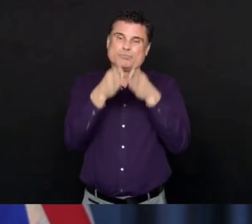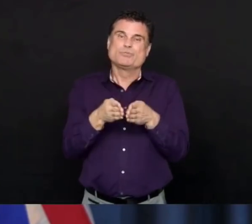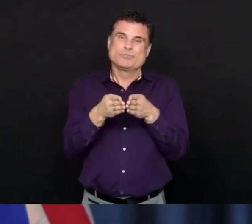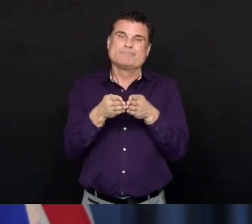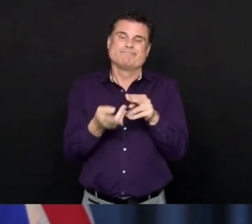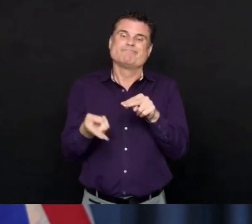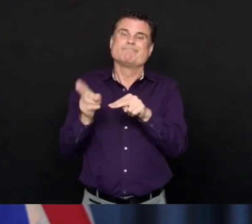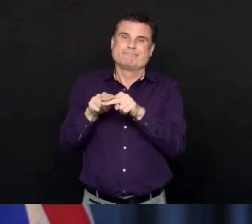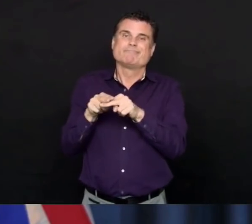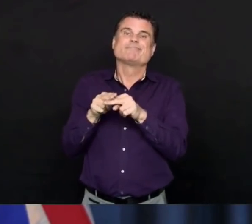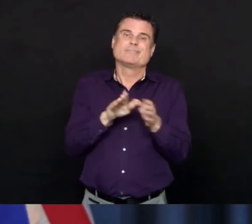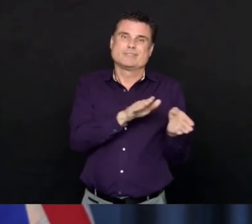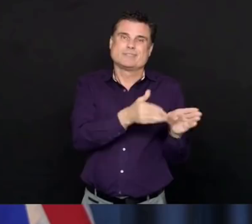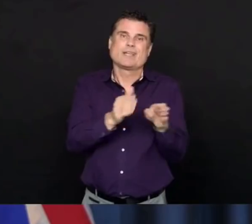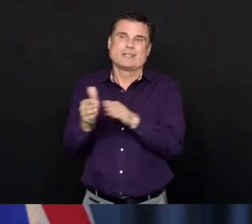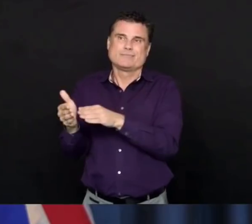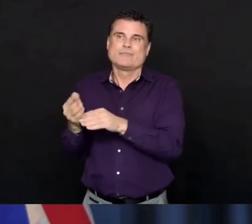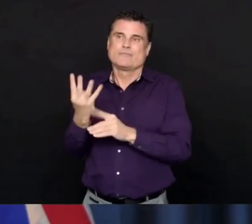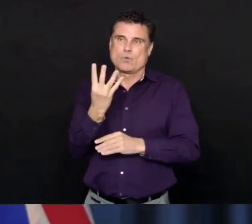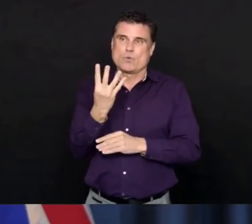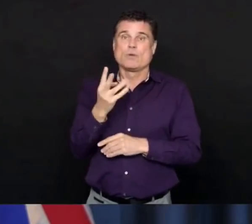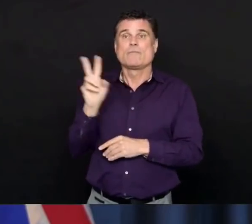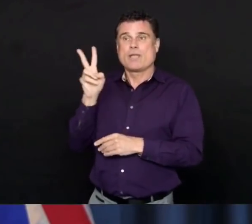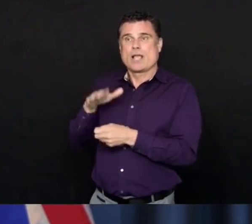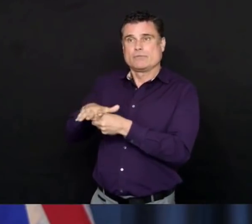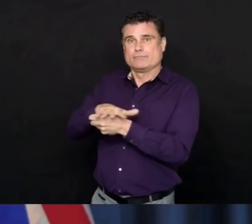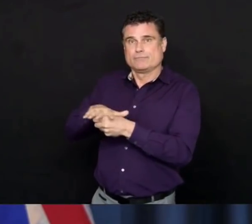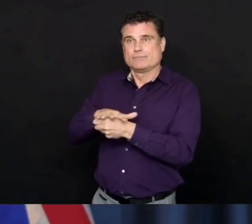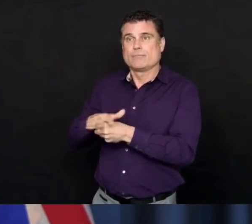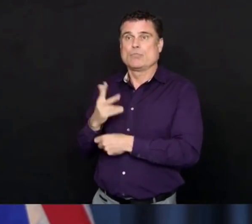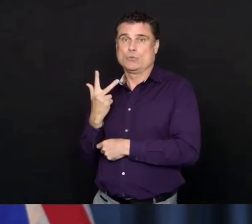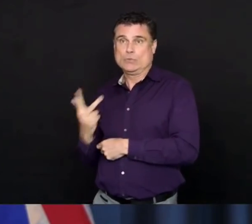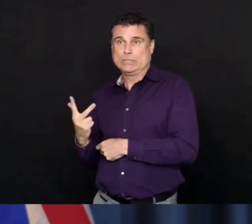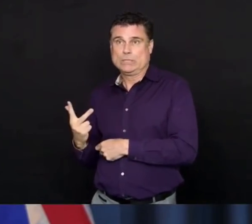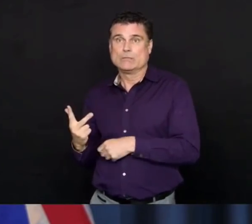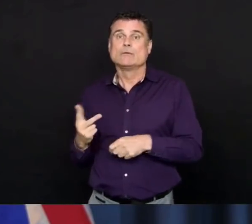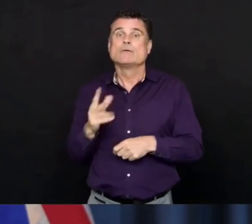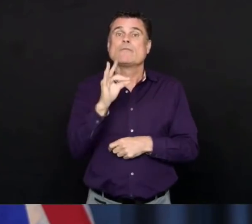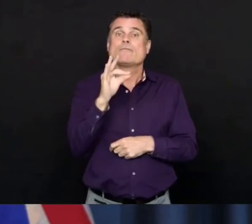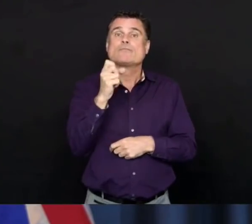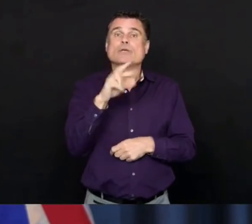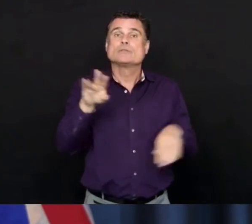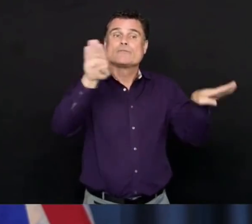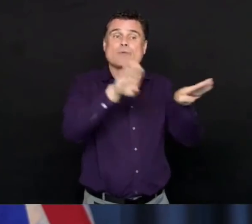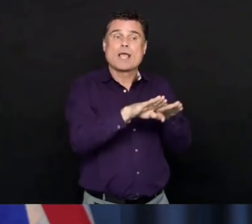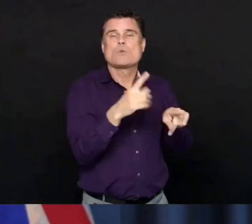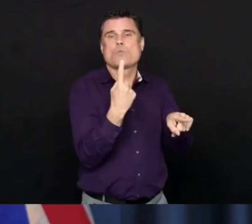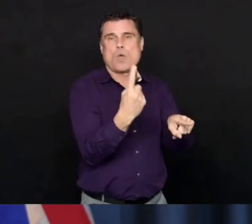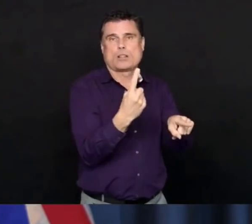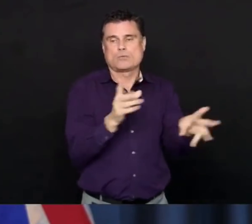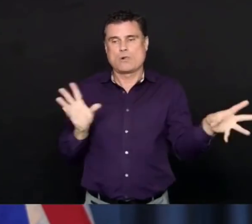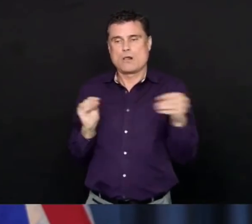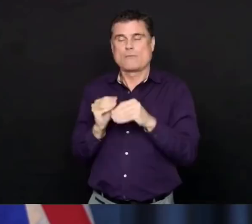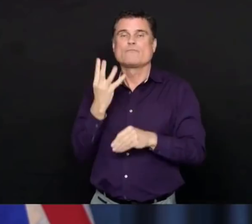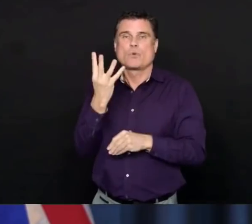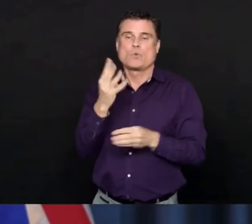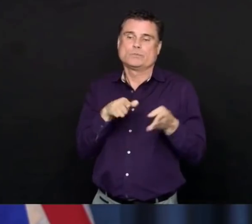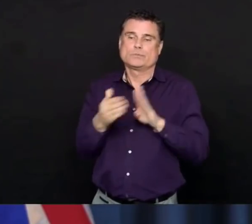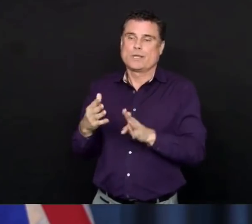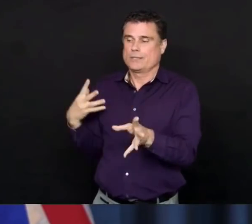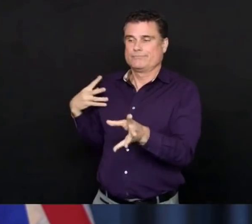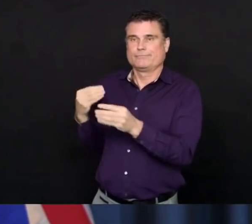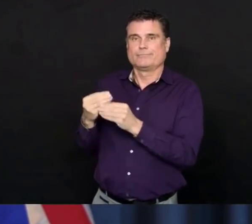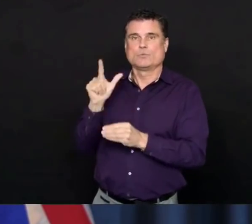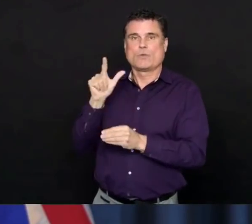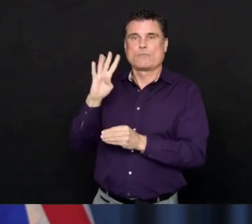in Vancouver Coastal Health and one in the Fraser Health Region. And 805 people have fully recovered and are no